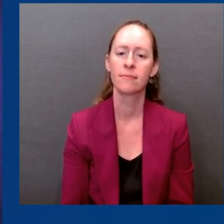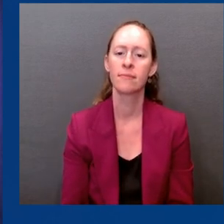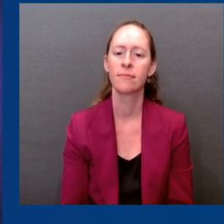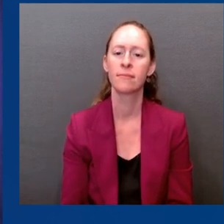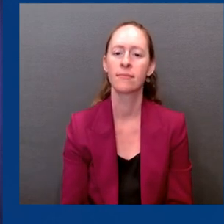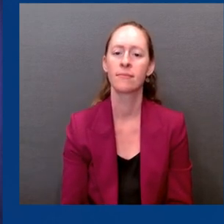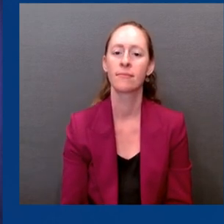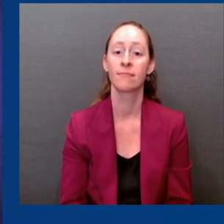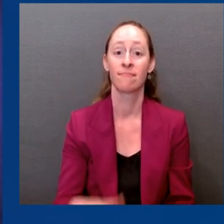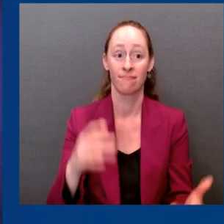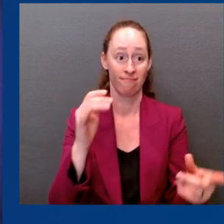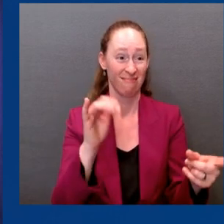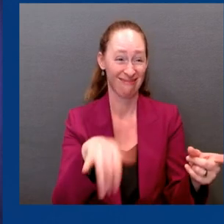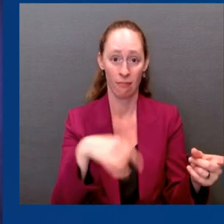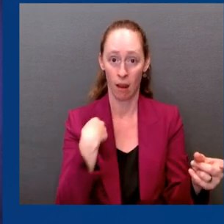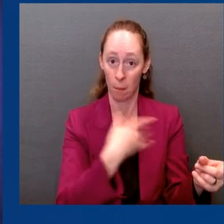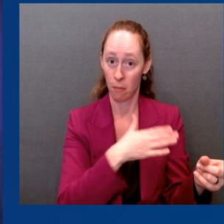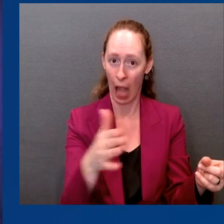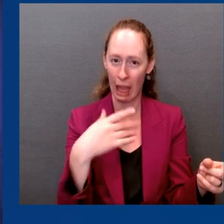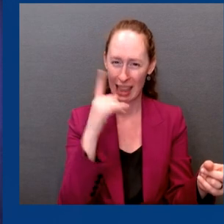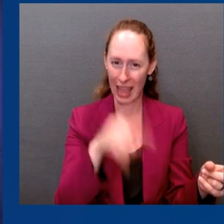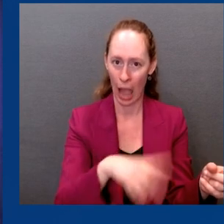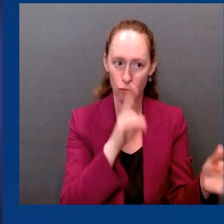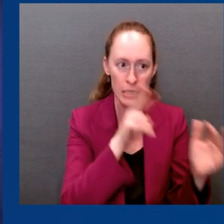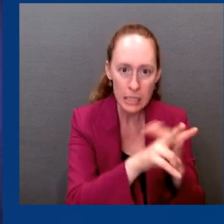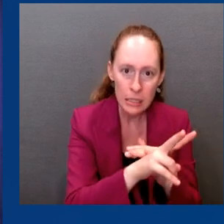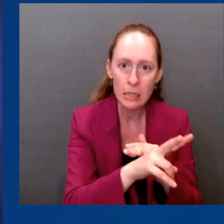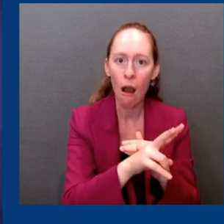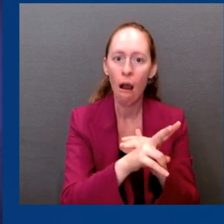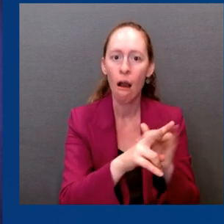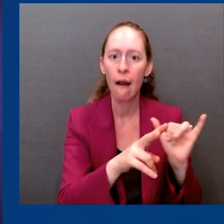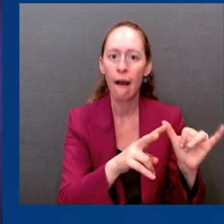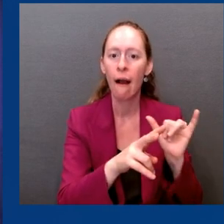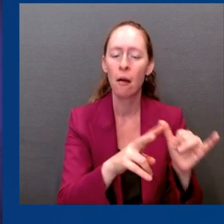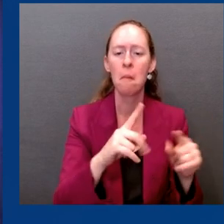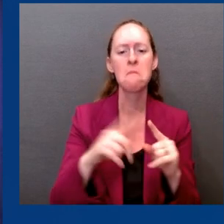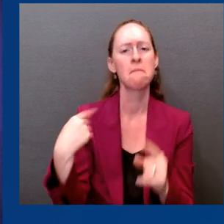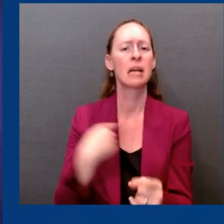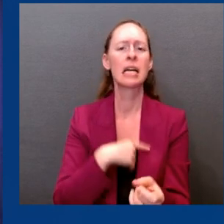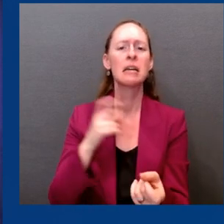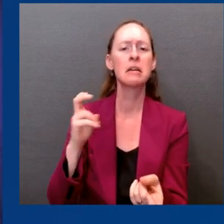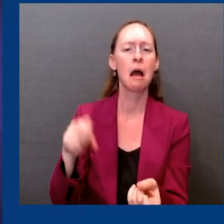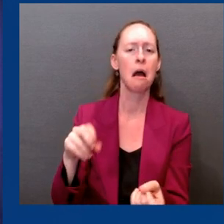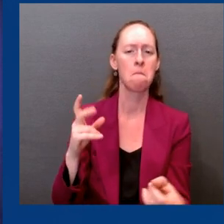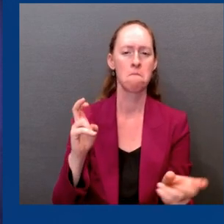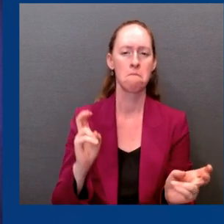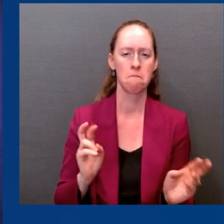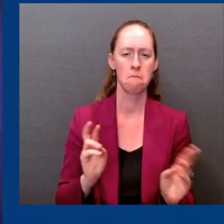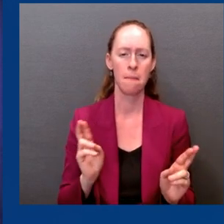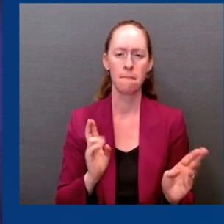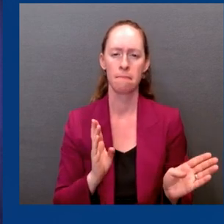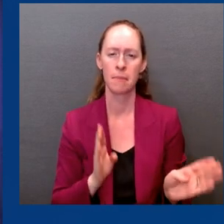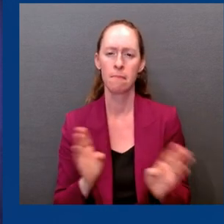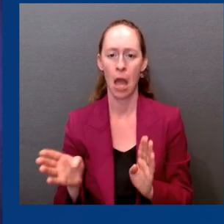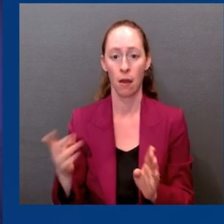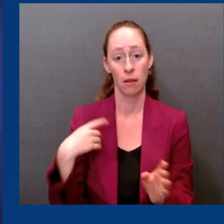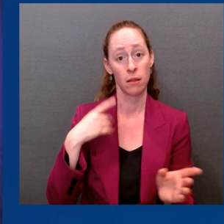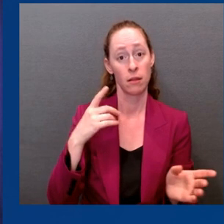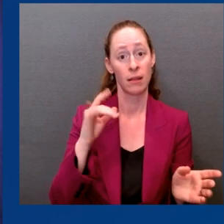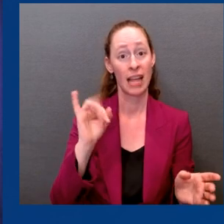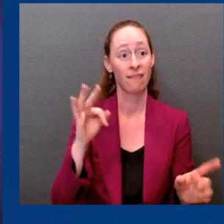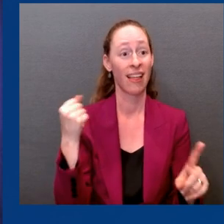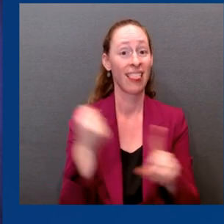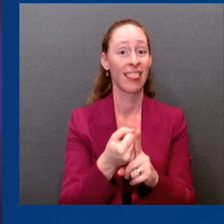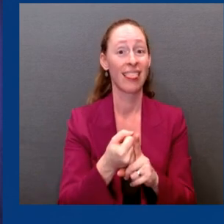unusual event. And if that happens, we will address it and we will adjust to and we'll account for it. But I think the most